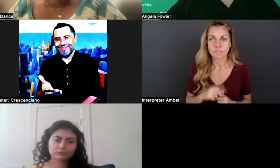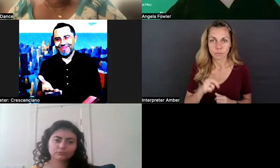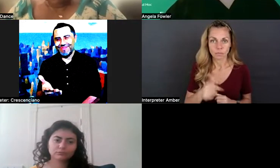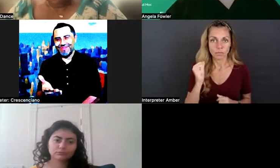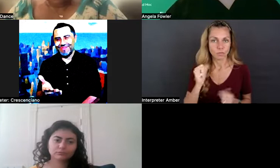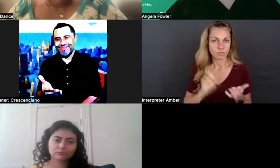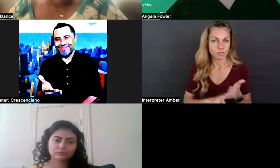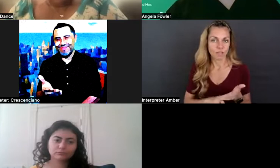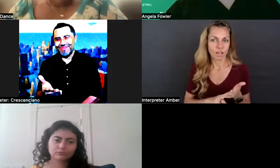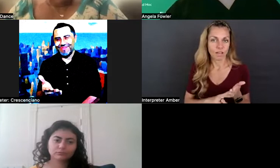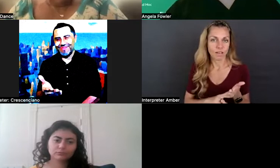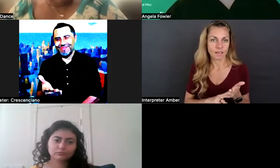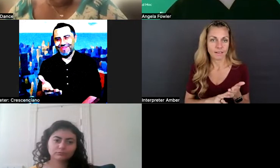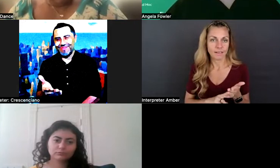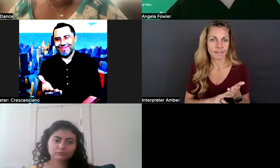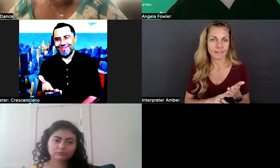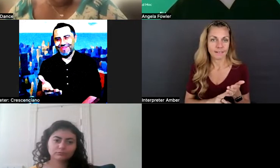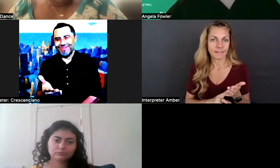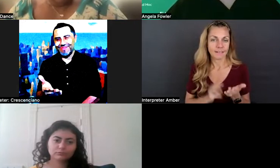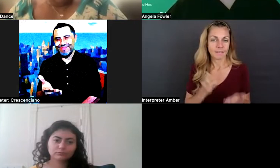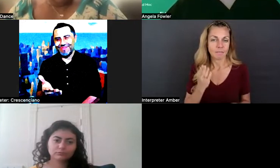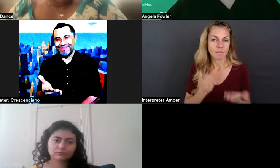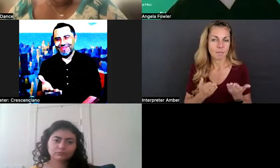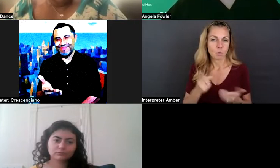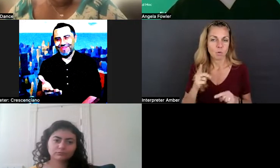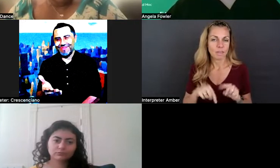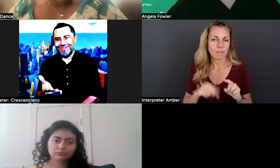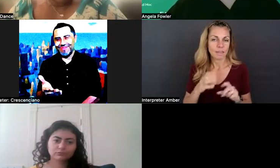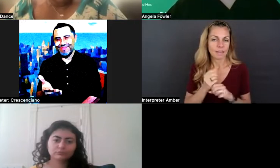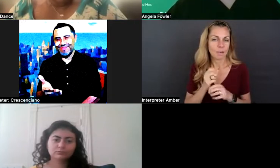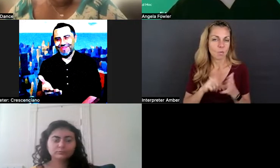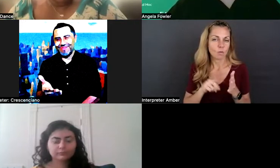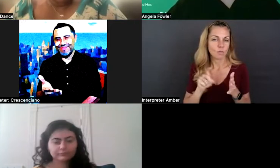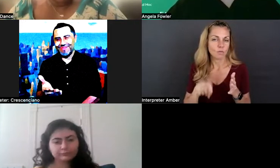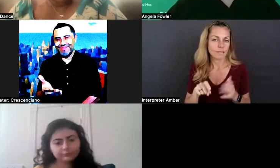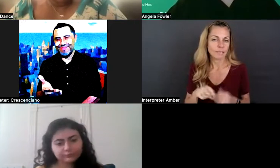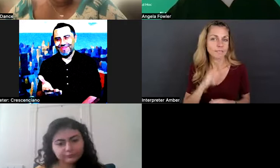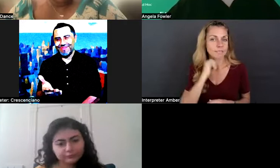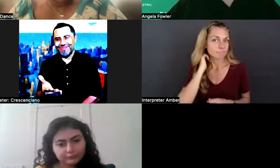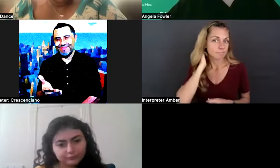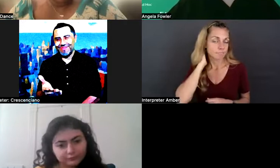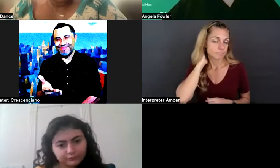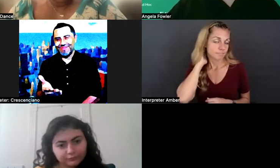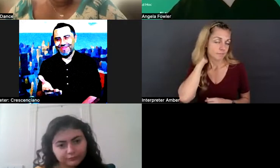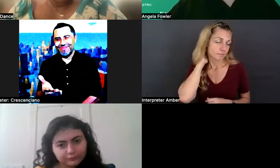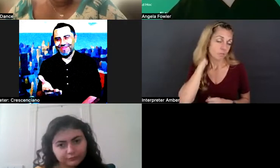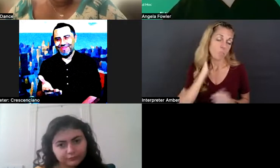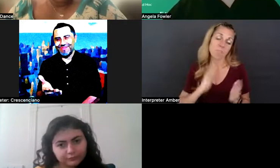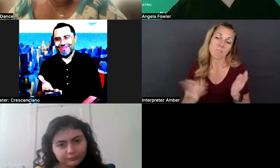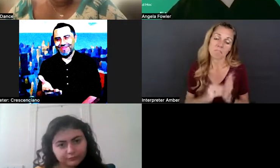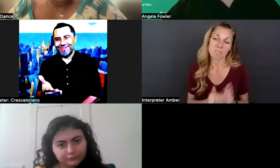something, then you may not be able to get what you need as a result from it. And so again, there's,